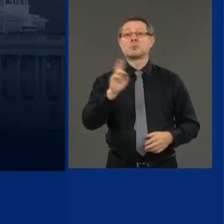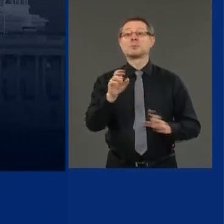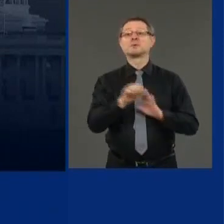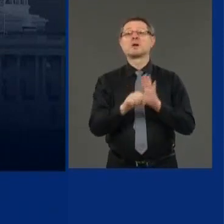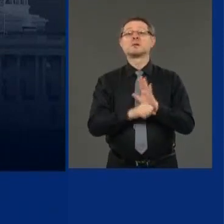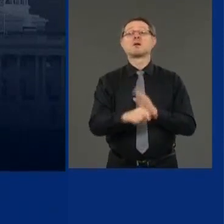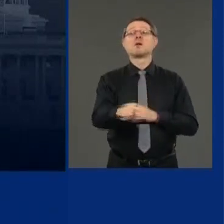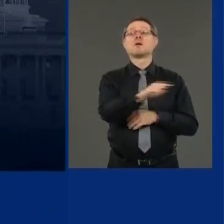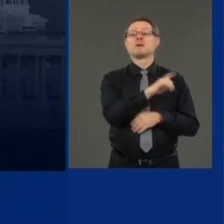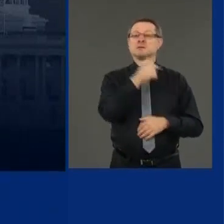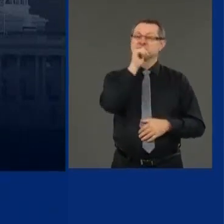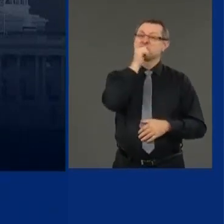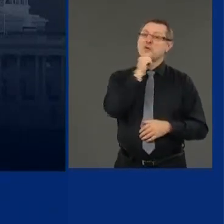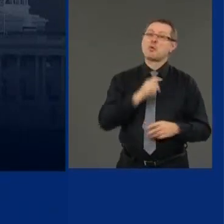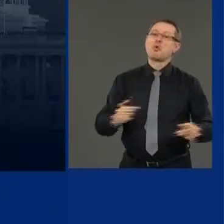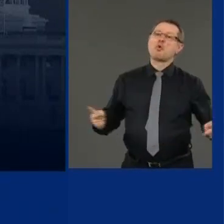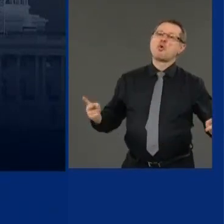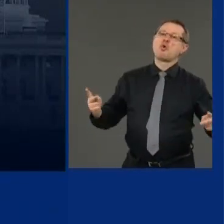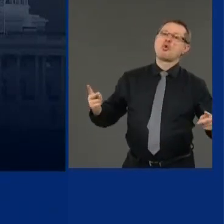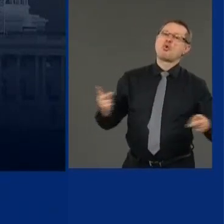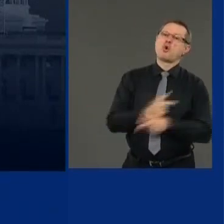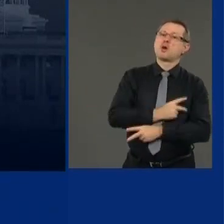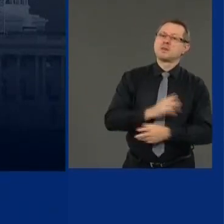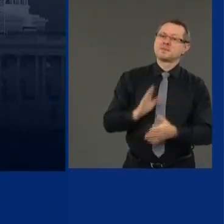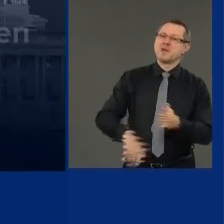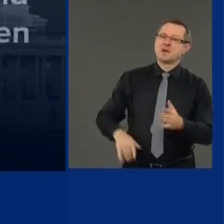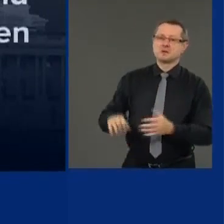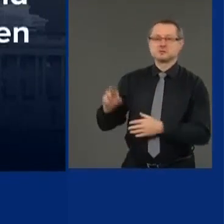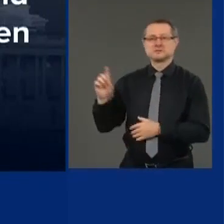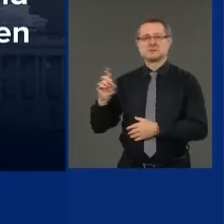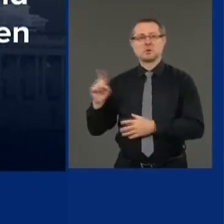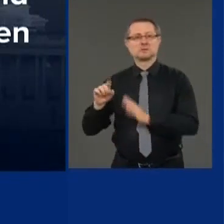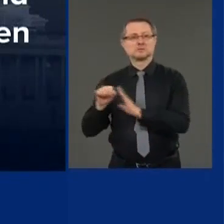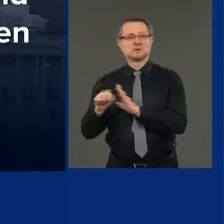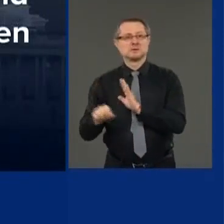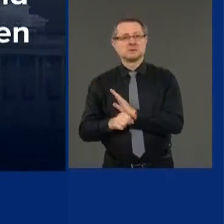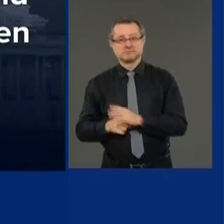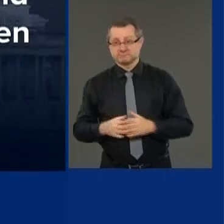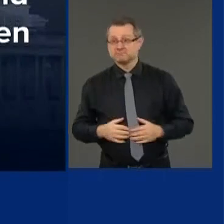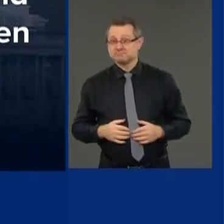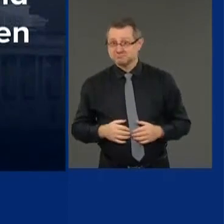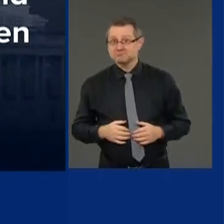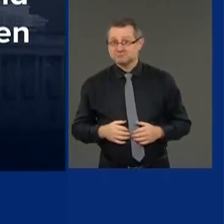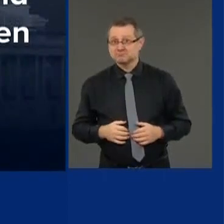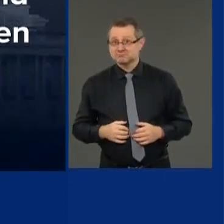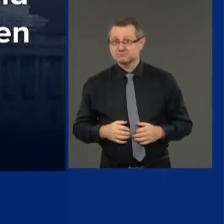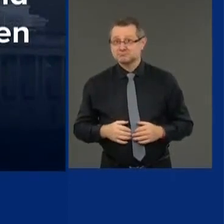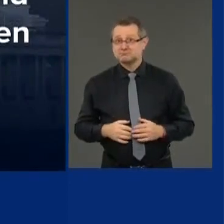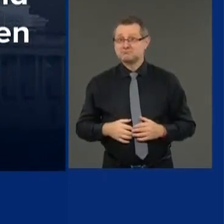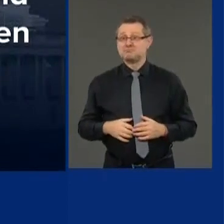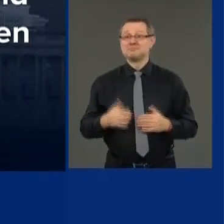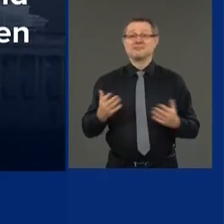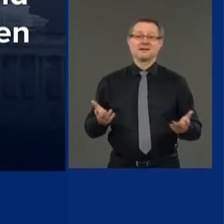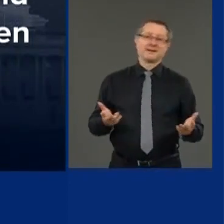worse than Democratic states, right? Uh, and this